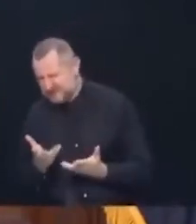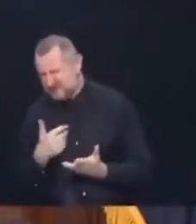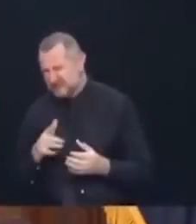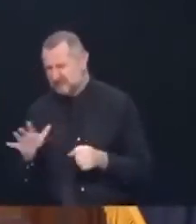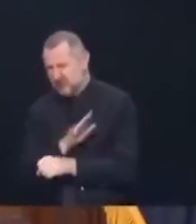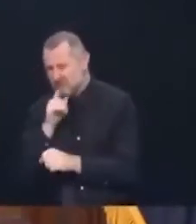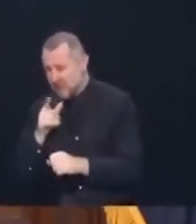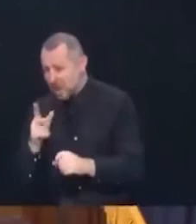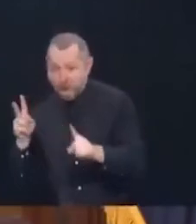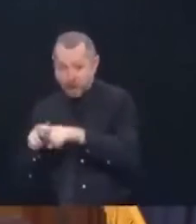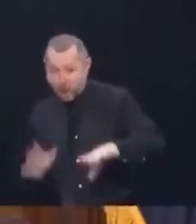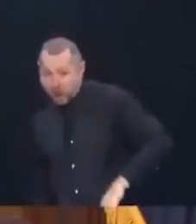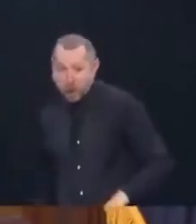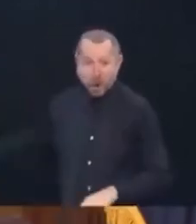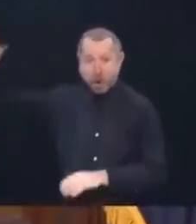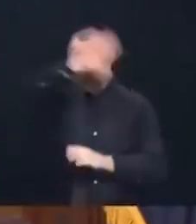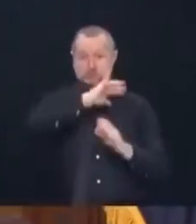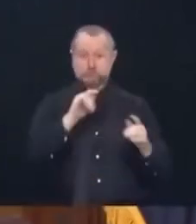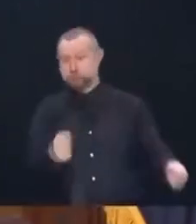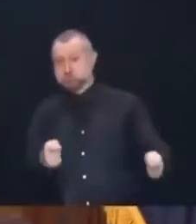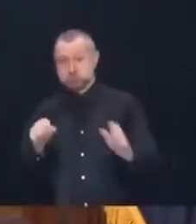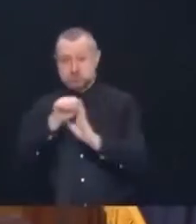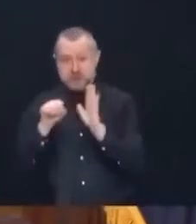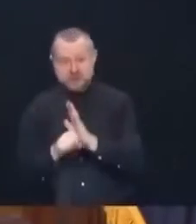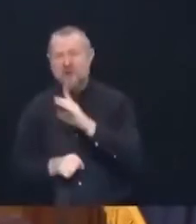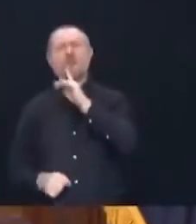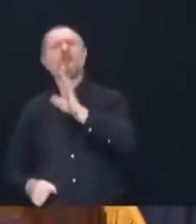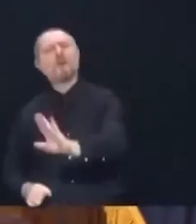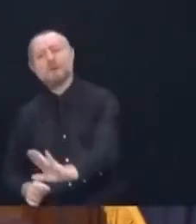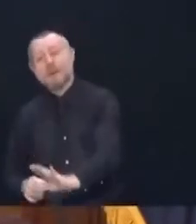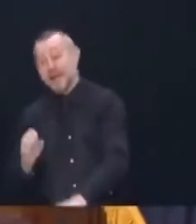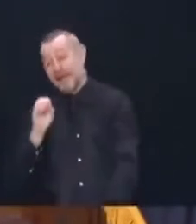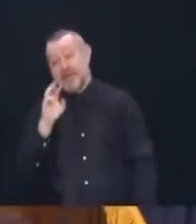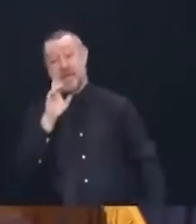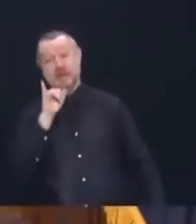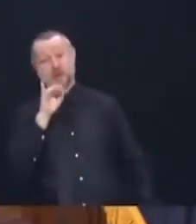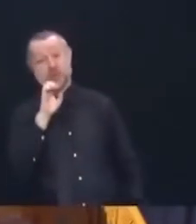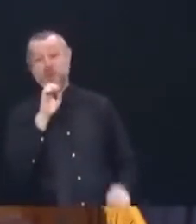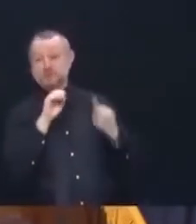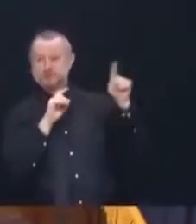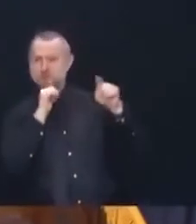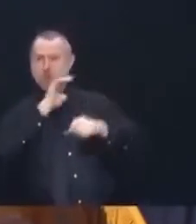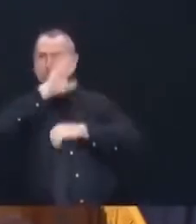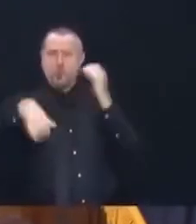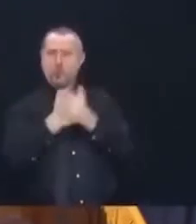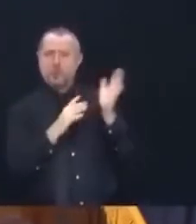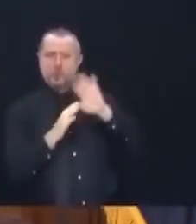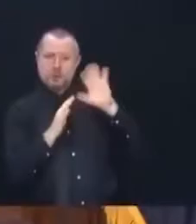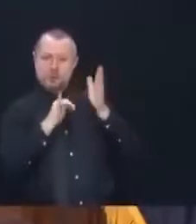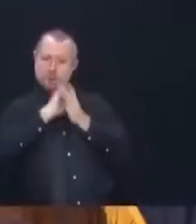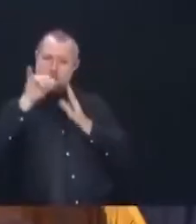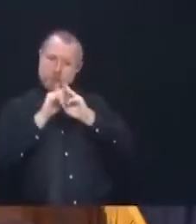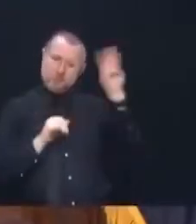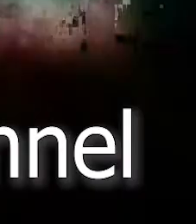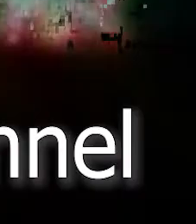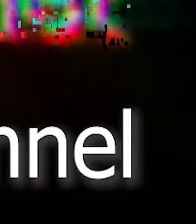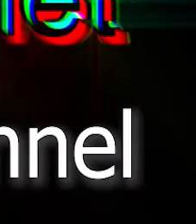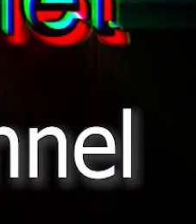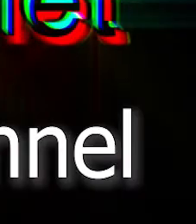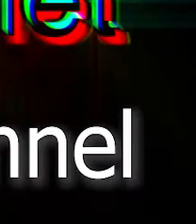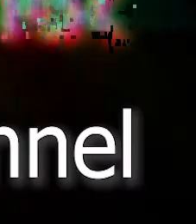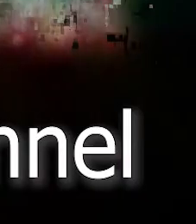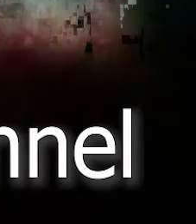is not, we're not doing all of western New York. It's a micro zone. We're not doing Chautauqua. We're not doing Cataractos, etc.